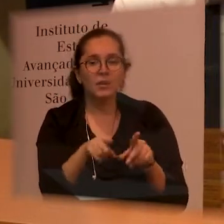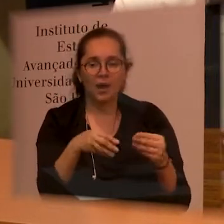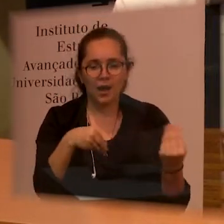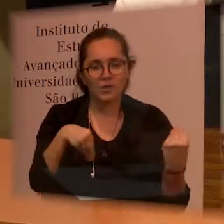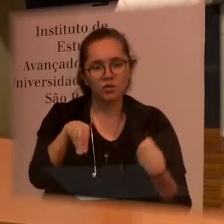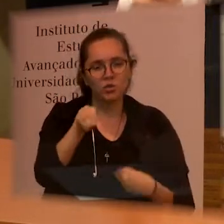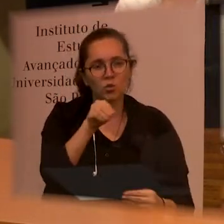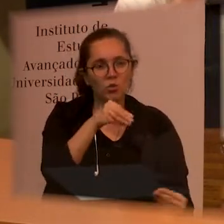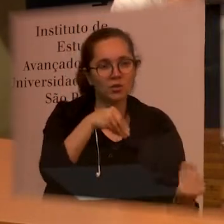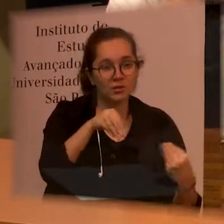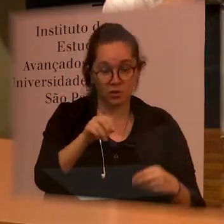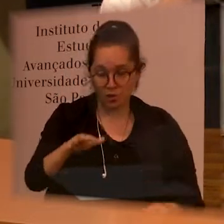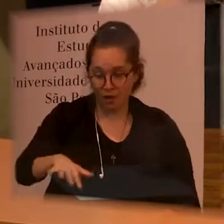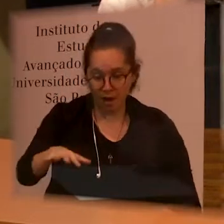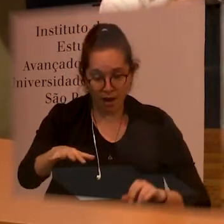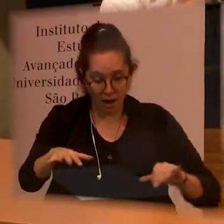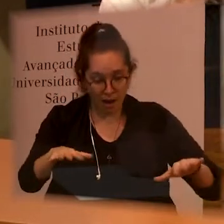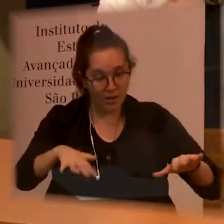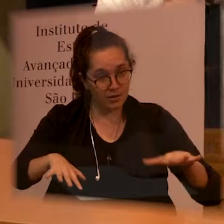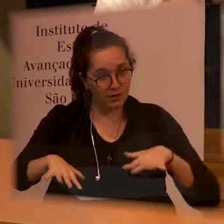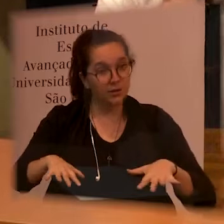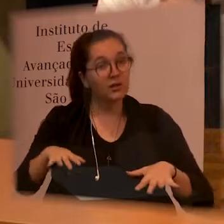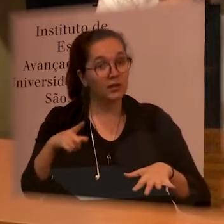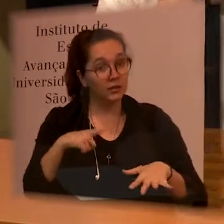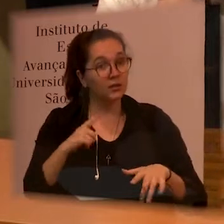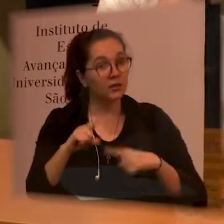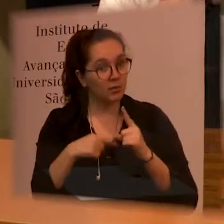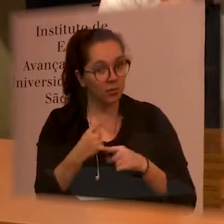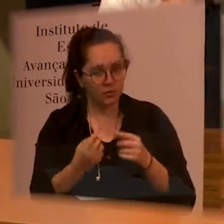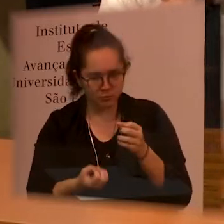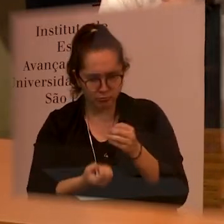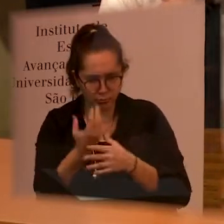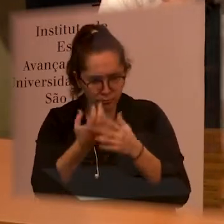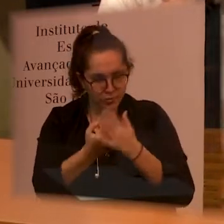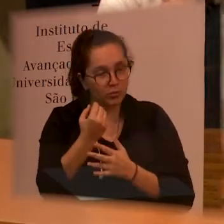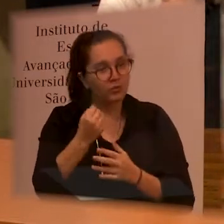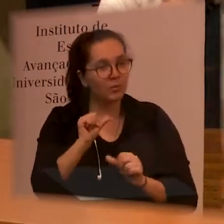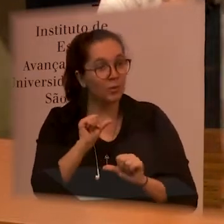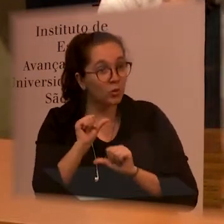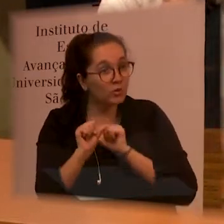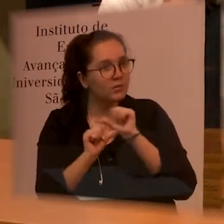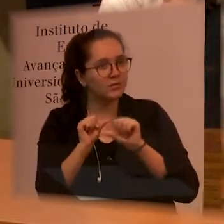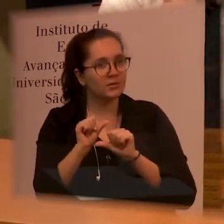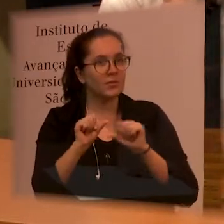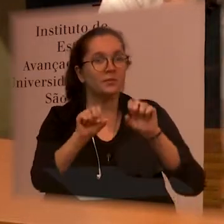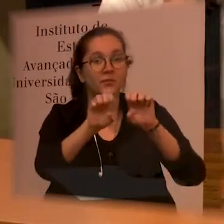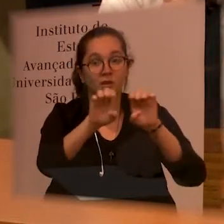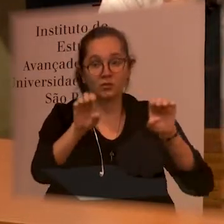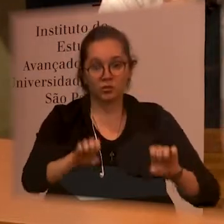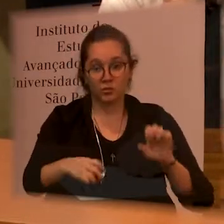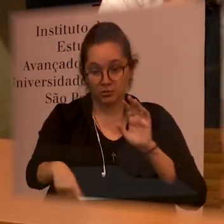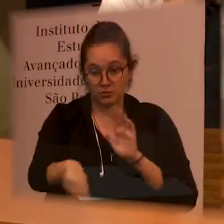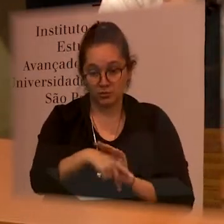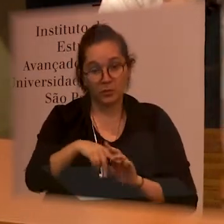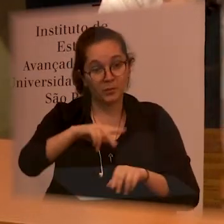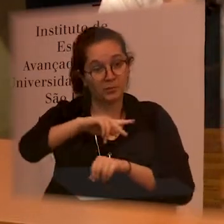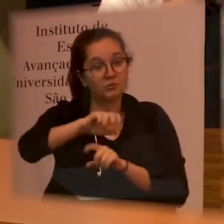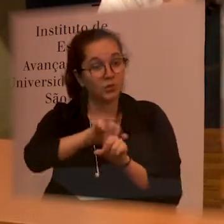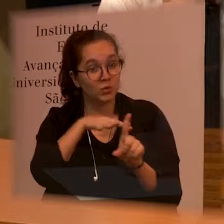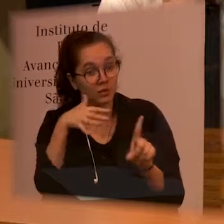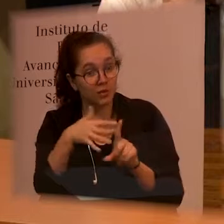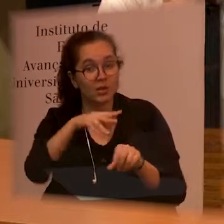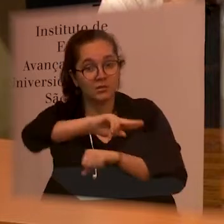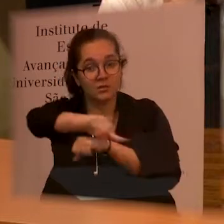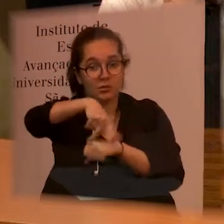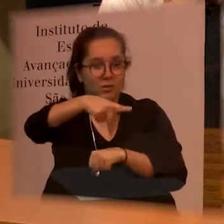articulation of so many areas which eventually generate a change the structure of society itself or the